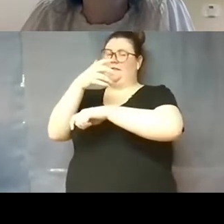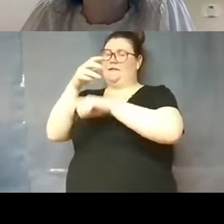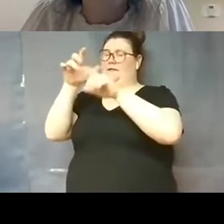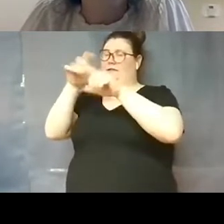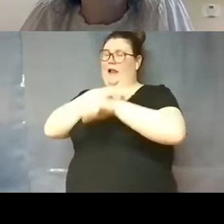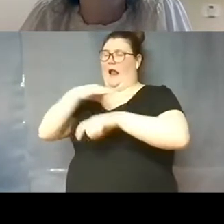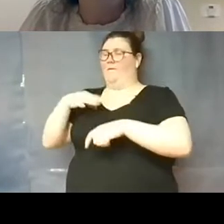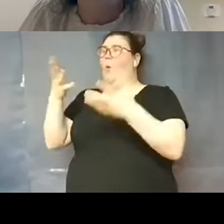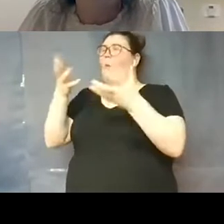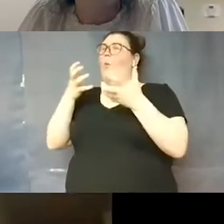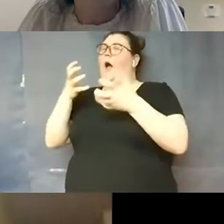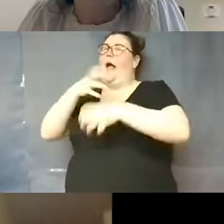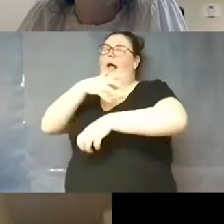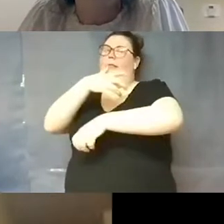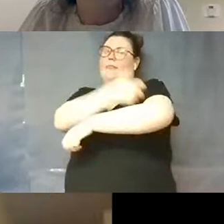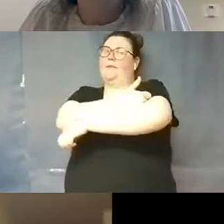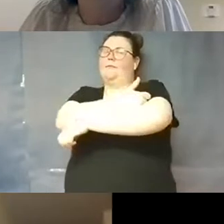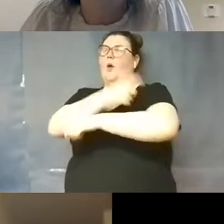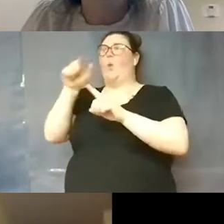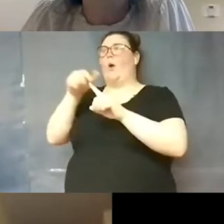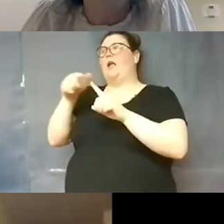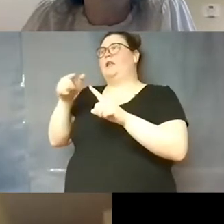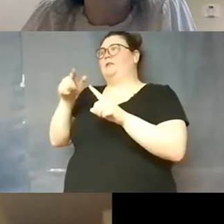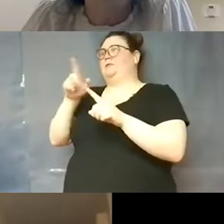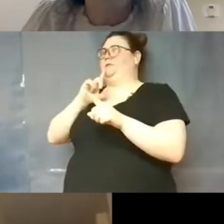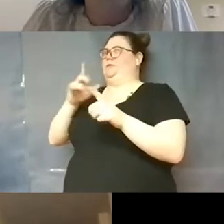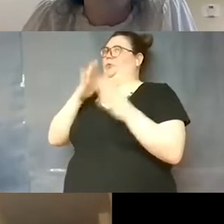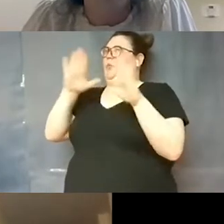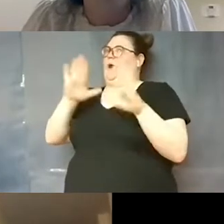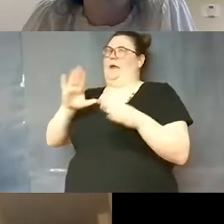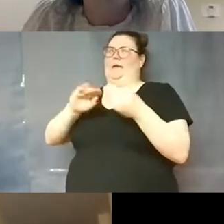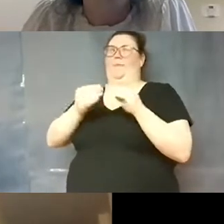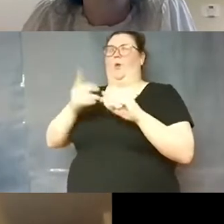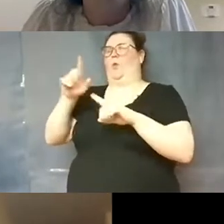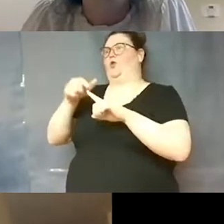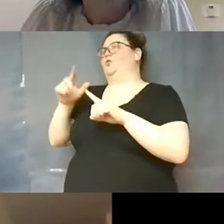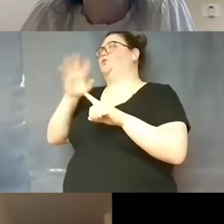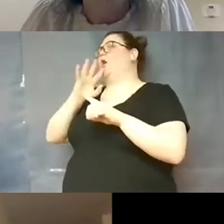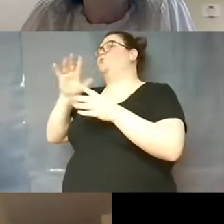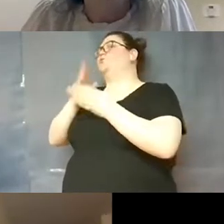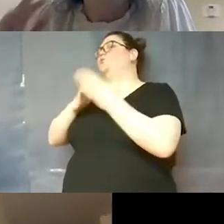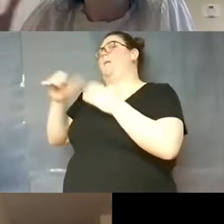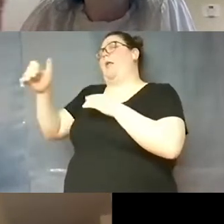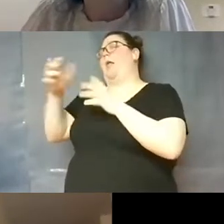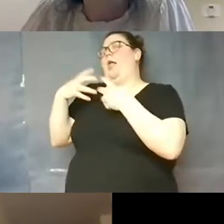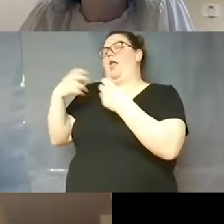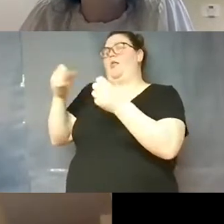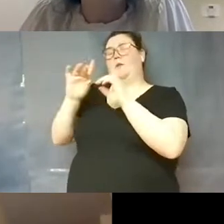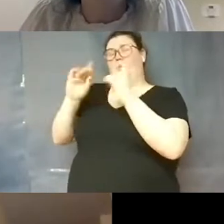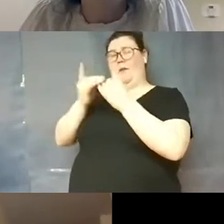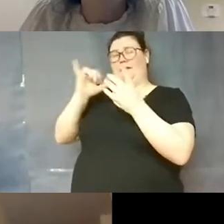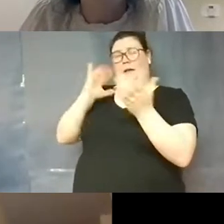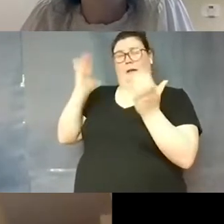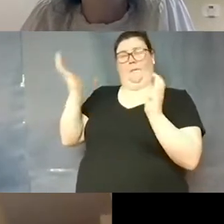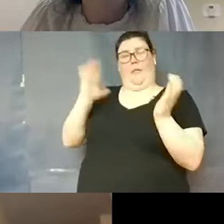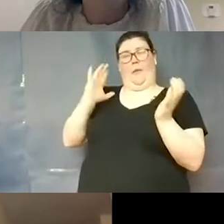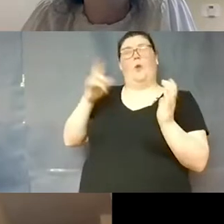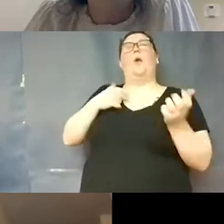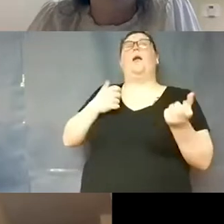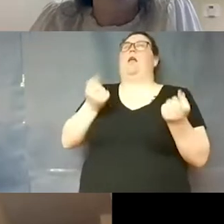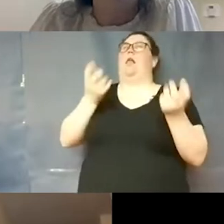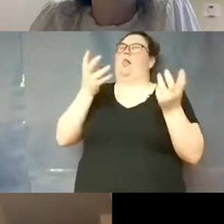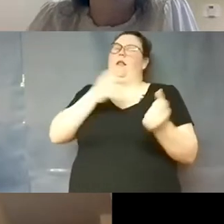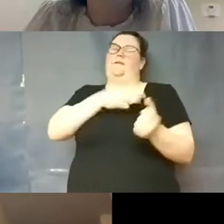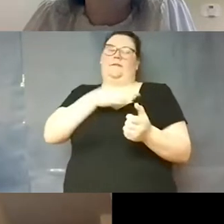very enviable number when you talk to the some of the health departments in some of our areas um that that are comparable there's we have a lot of staff who are very